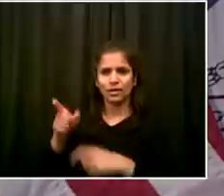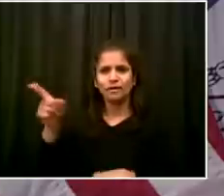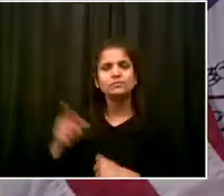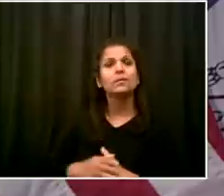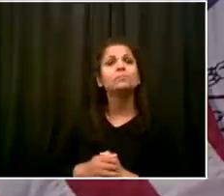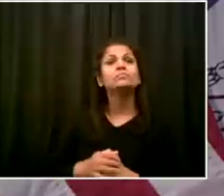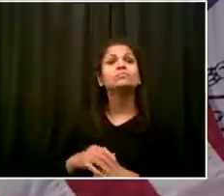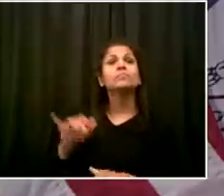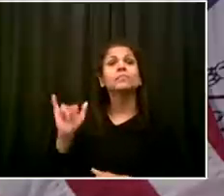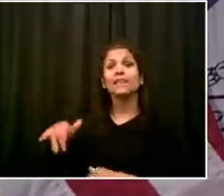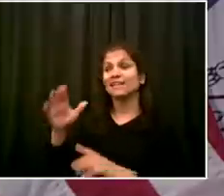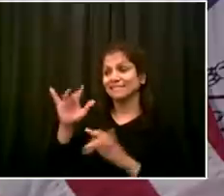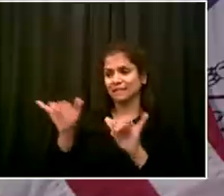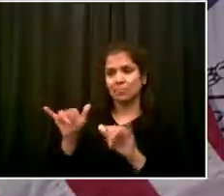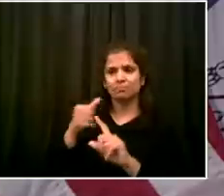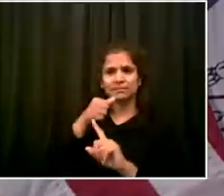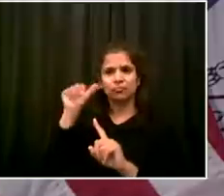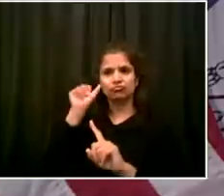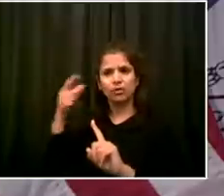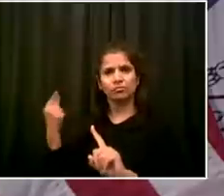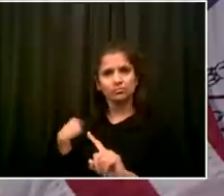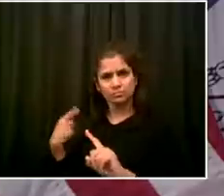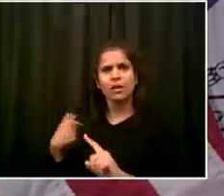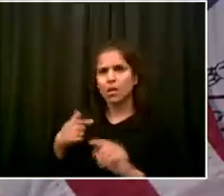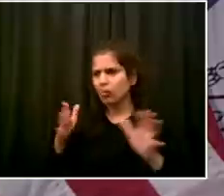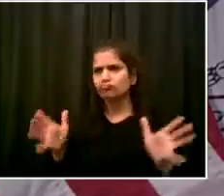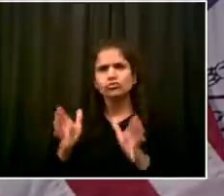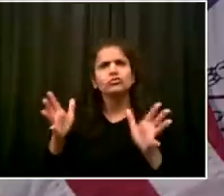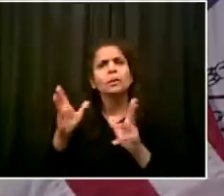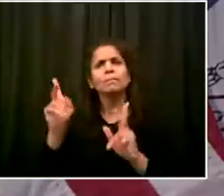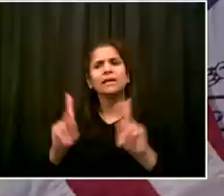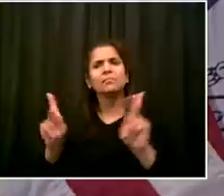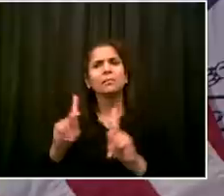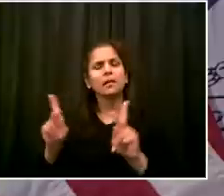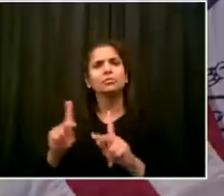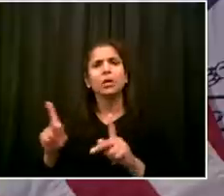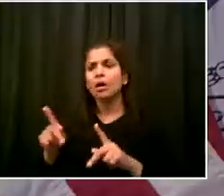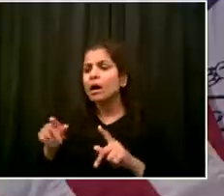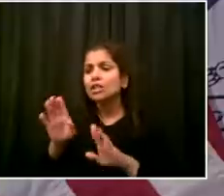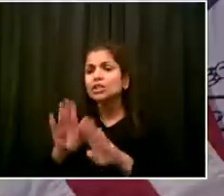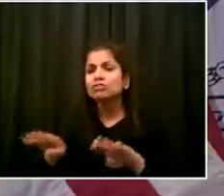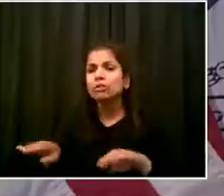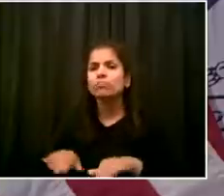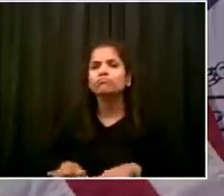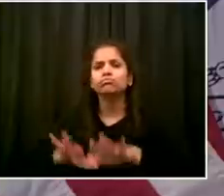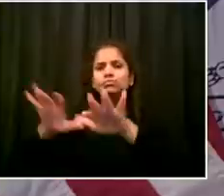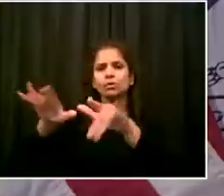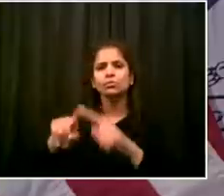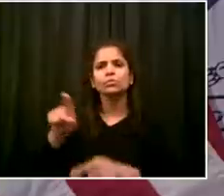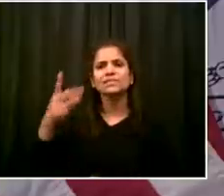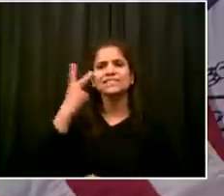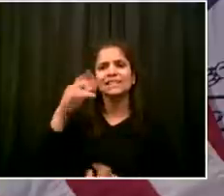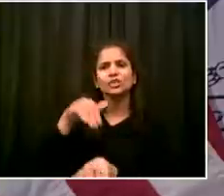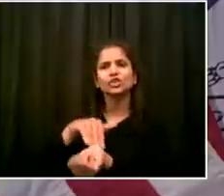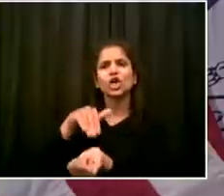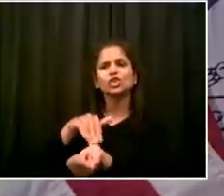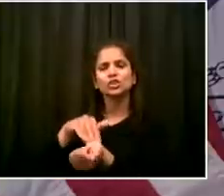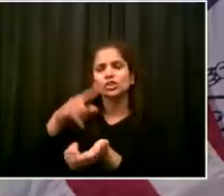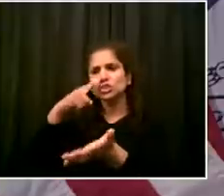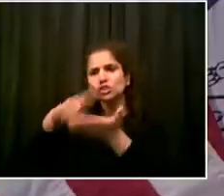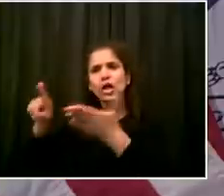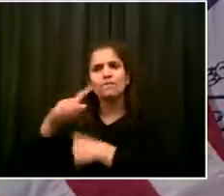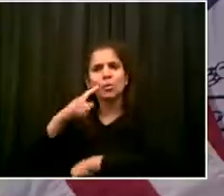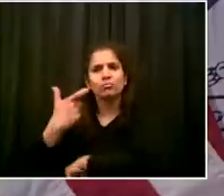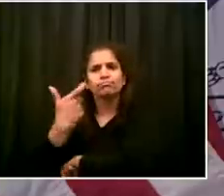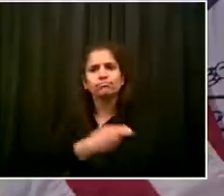but a lot of people were just too worried to go out. We're now reminding parents that not getting those vaccinations could cause real problems. We